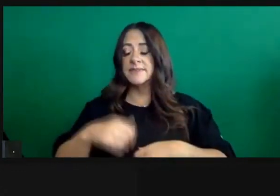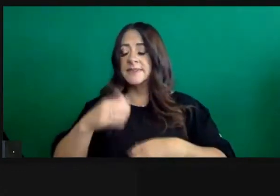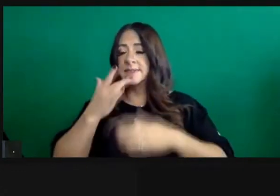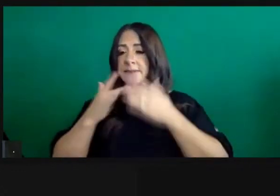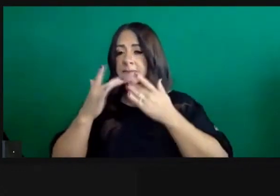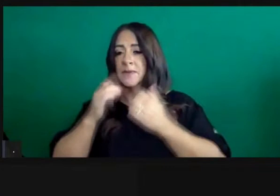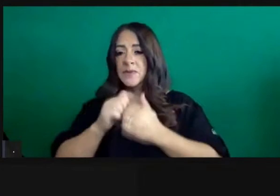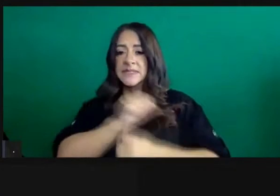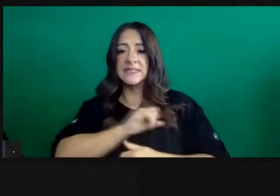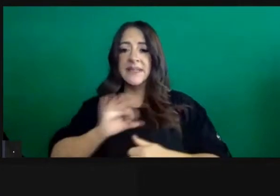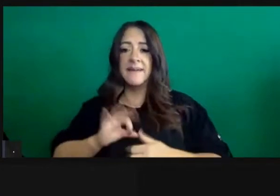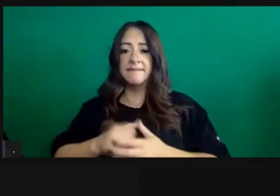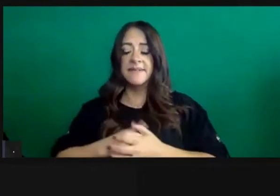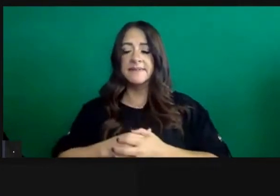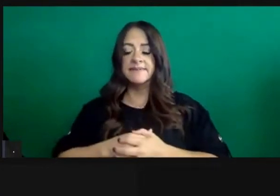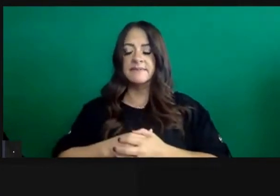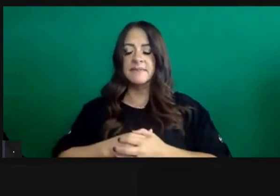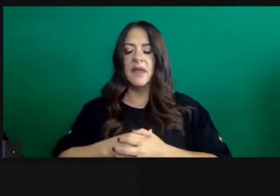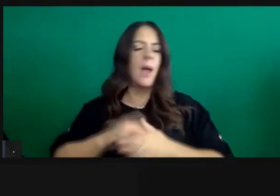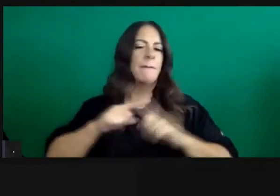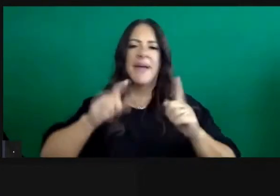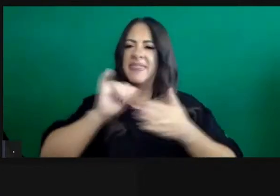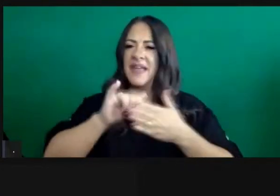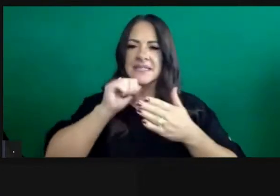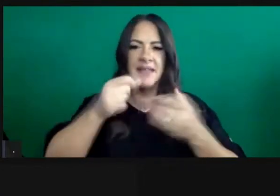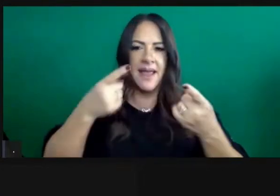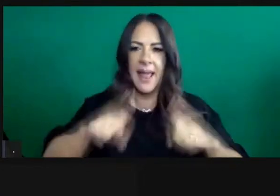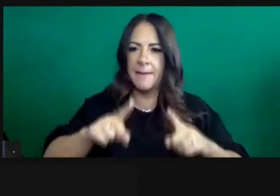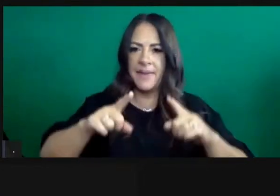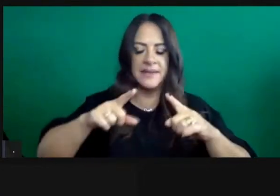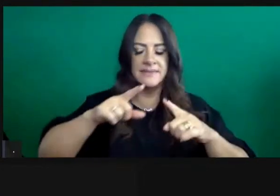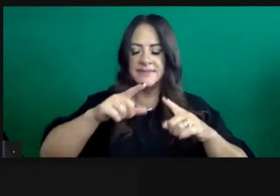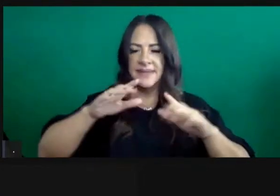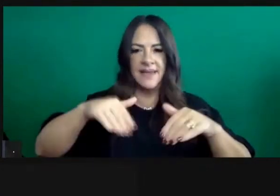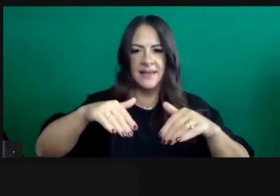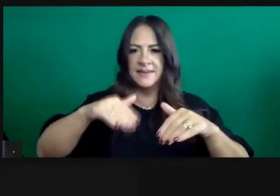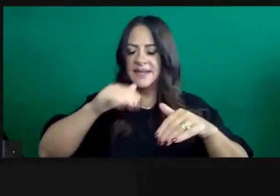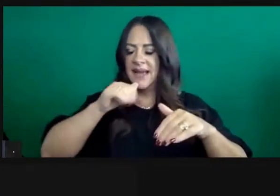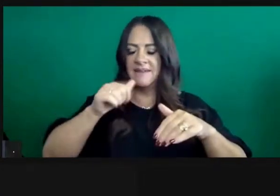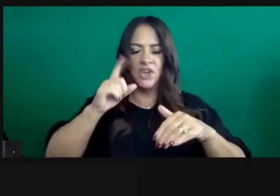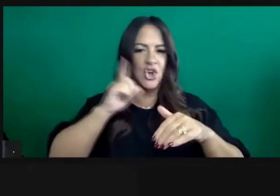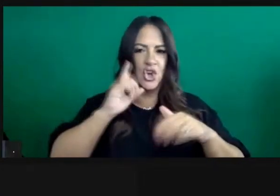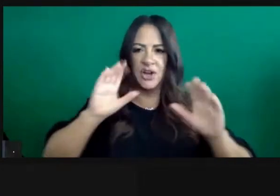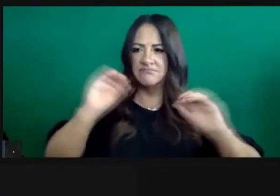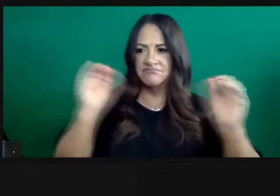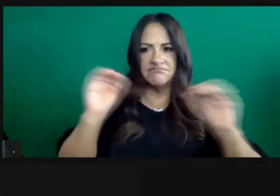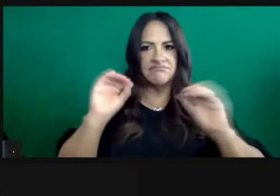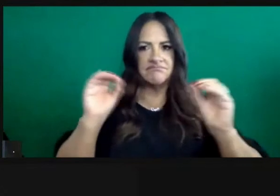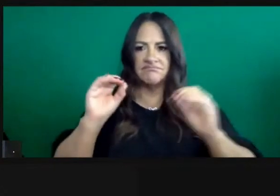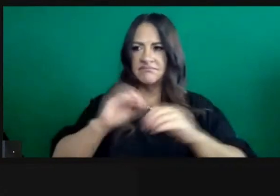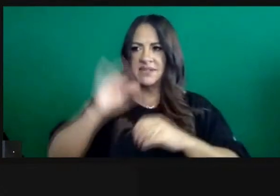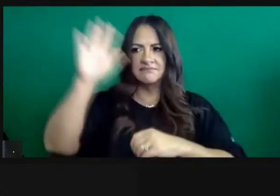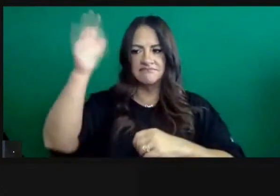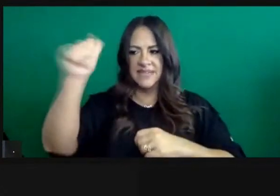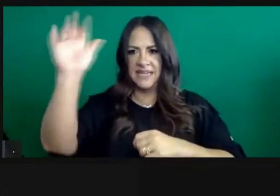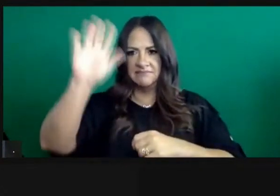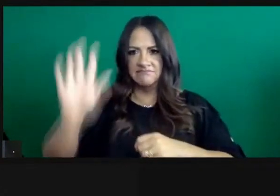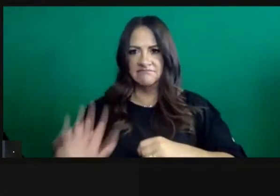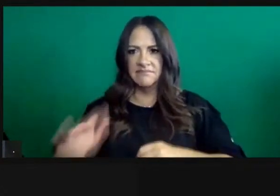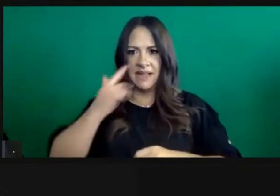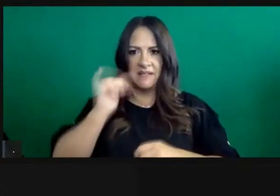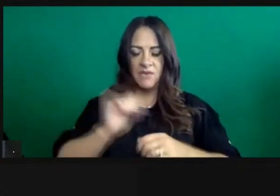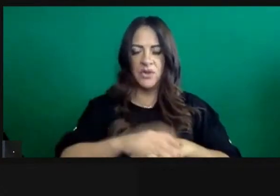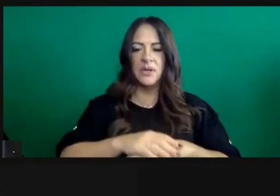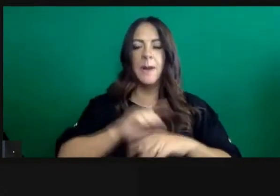Those decisions we have not heard are being made across California, but we certainly know that Southern California